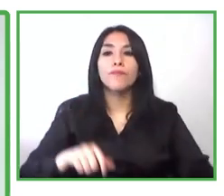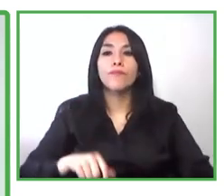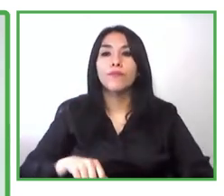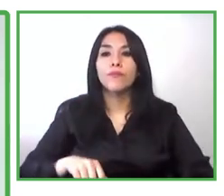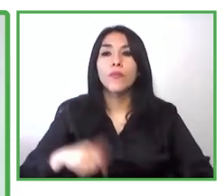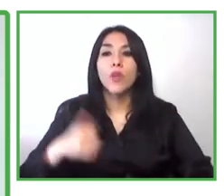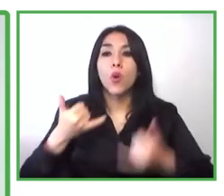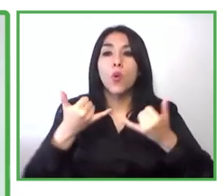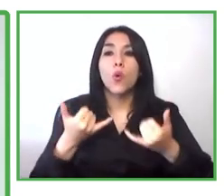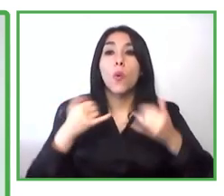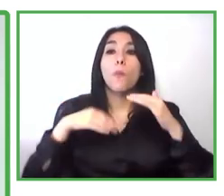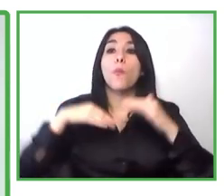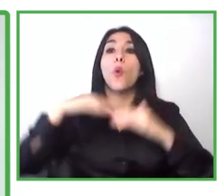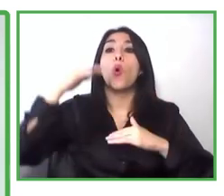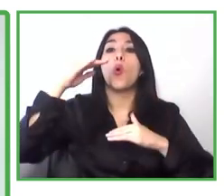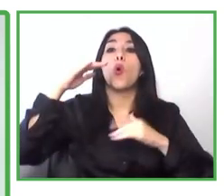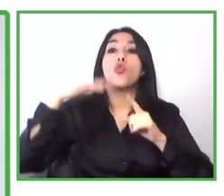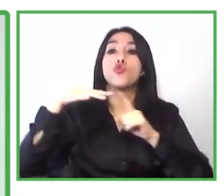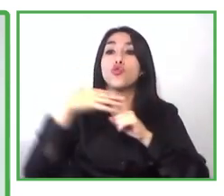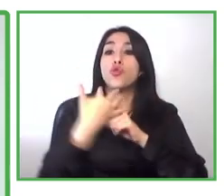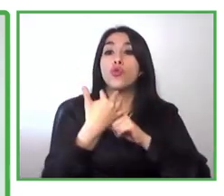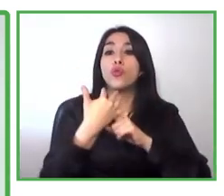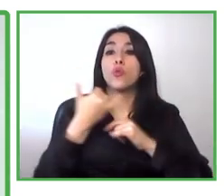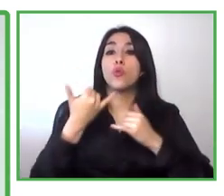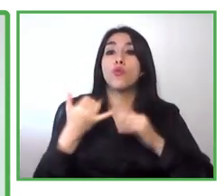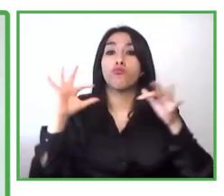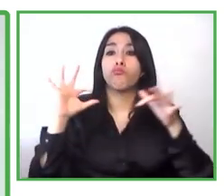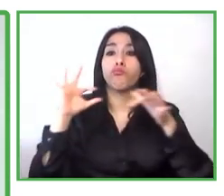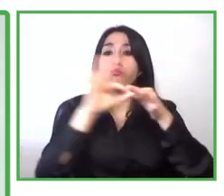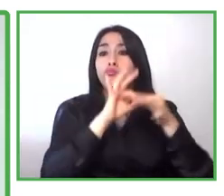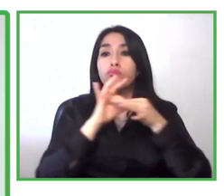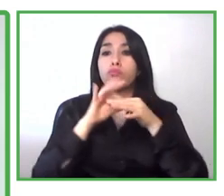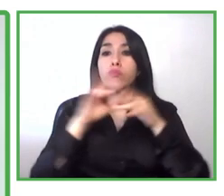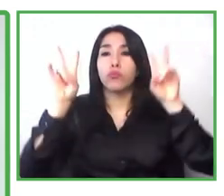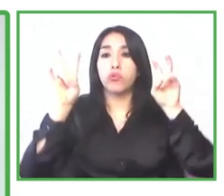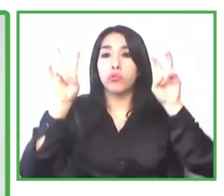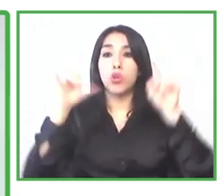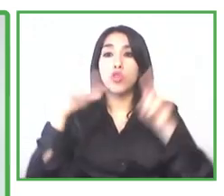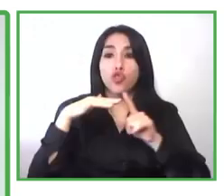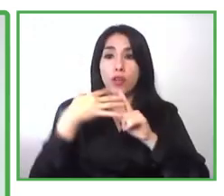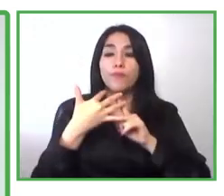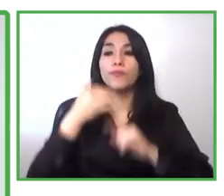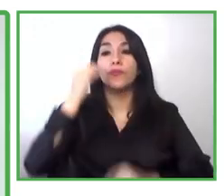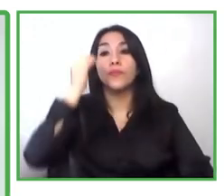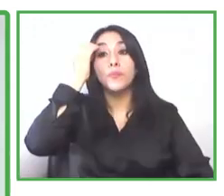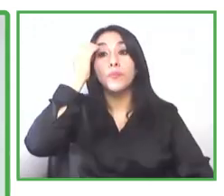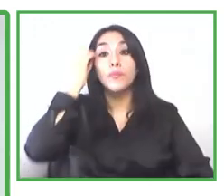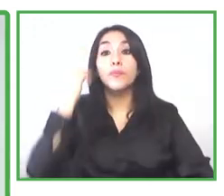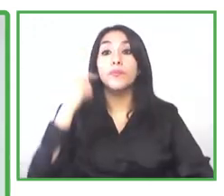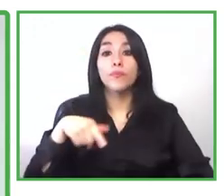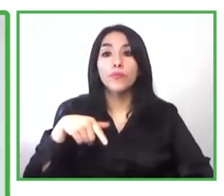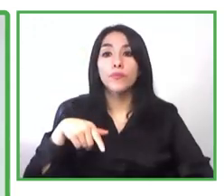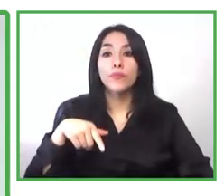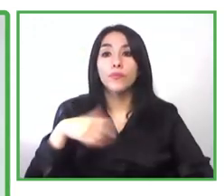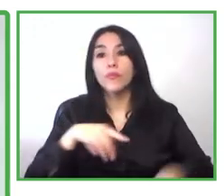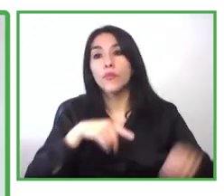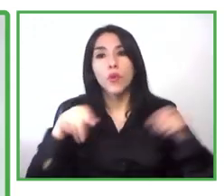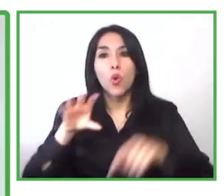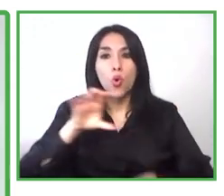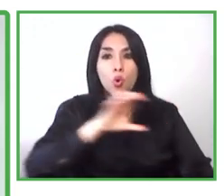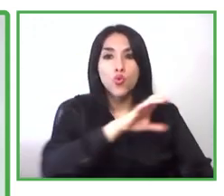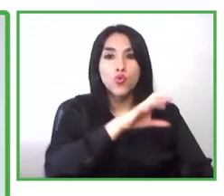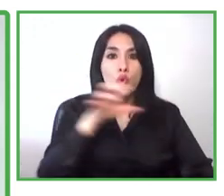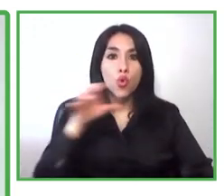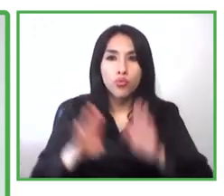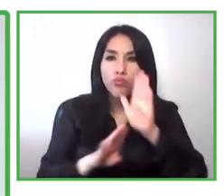still in the populations that are still disconnected from this entrepreneurship. Many of the countries in the developing countries with